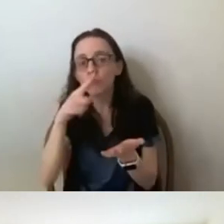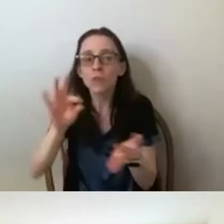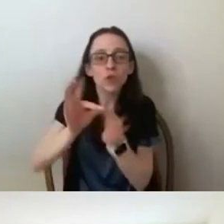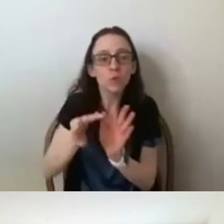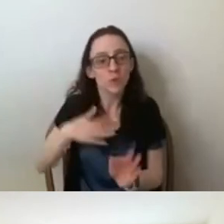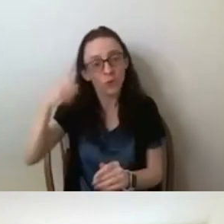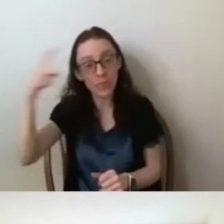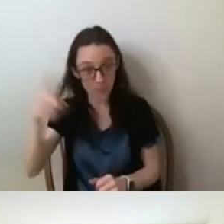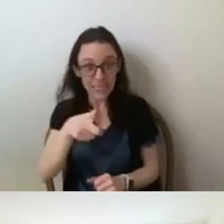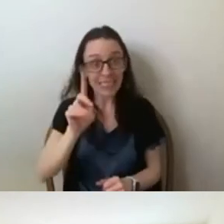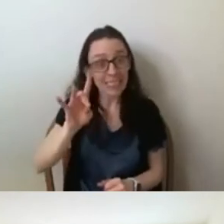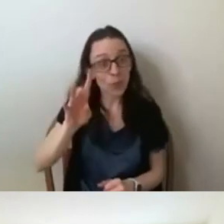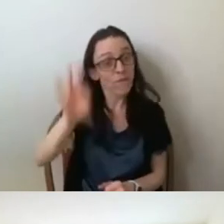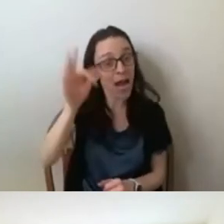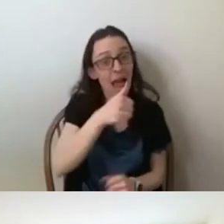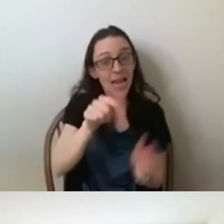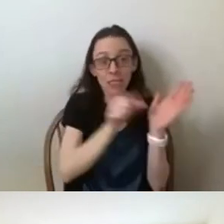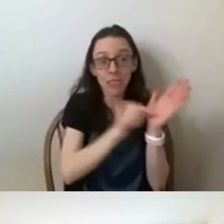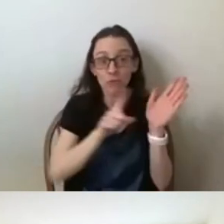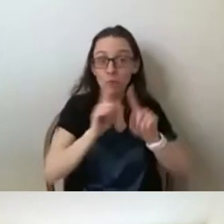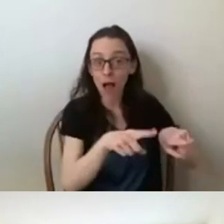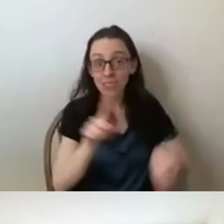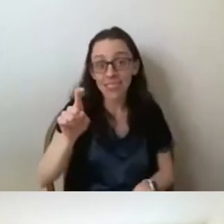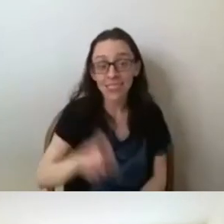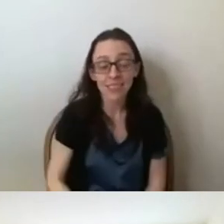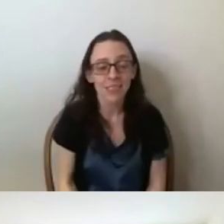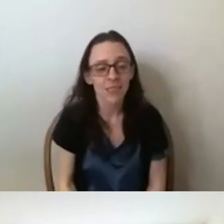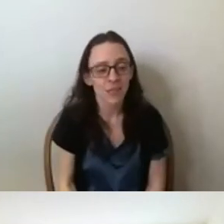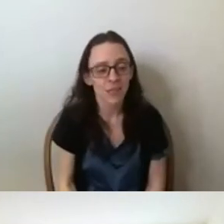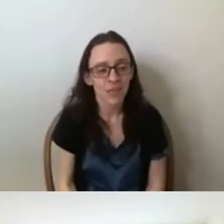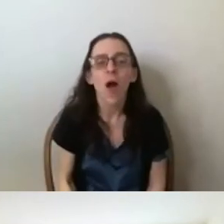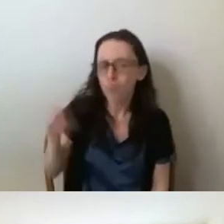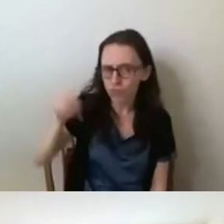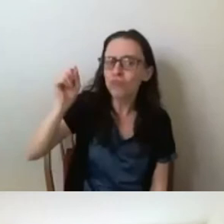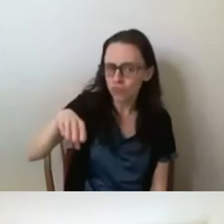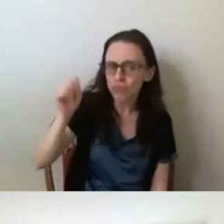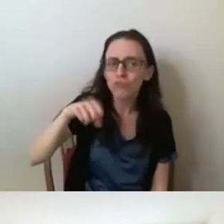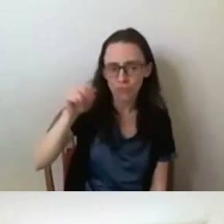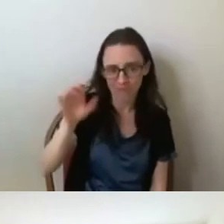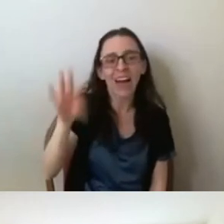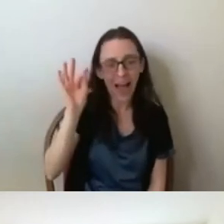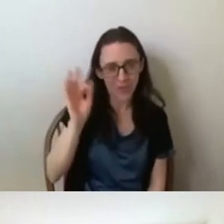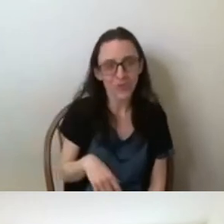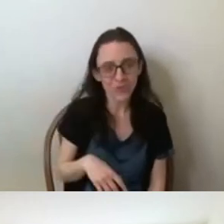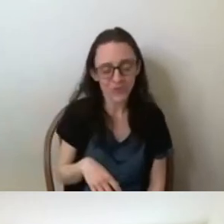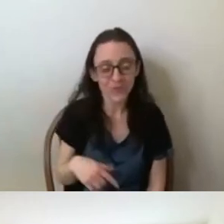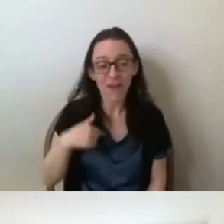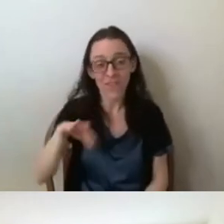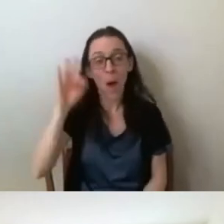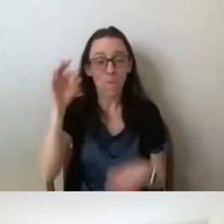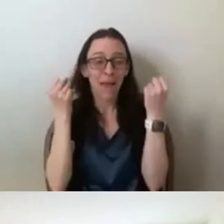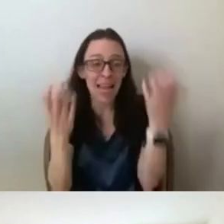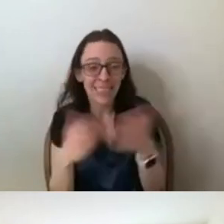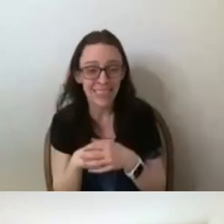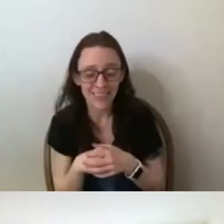to interpret the dreams that are being printed in the papers? Absolutely. I found a lot of